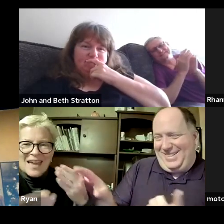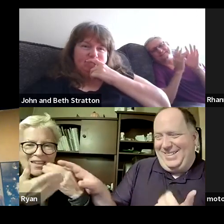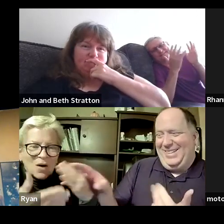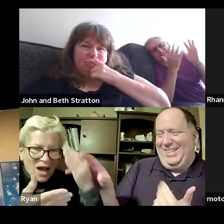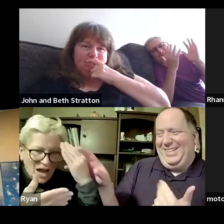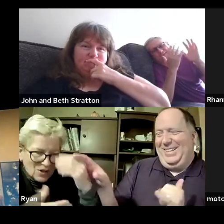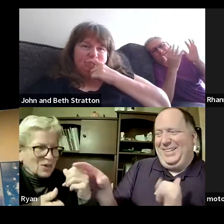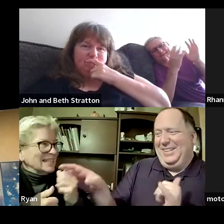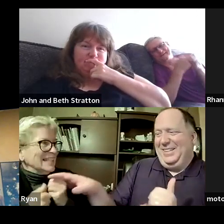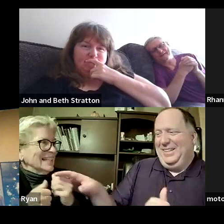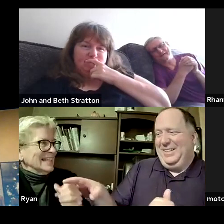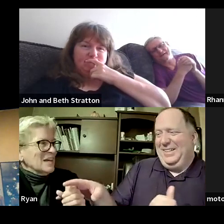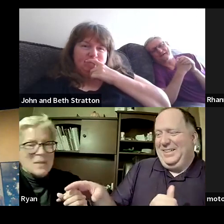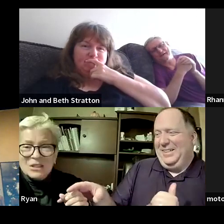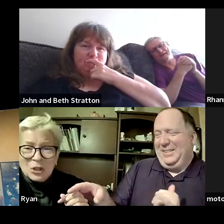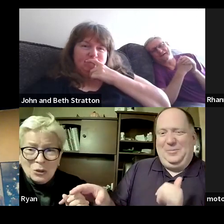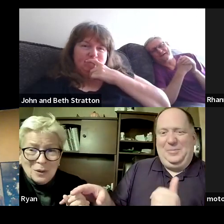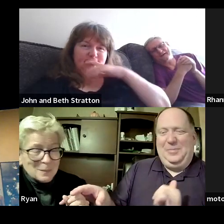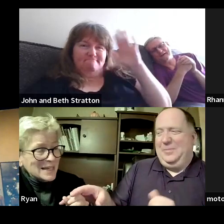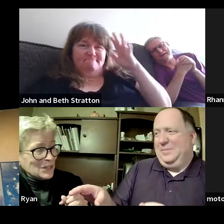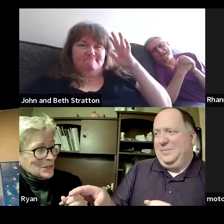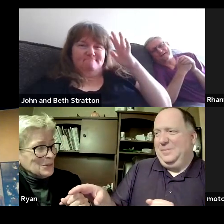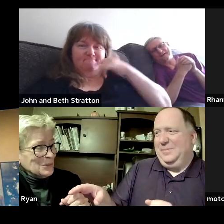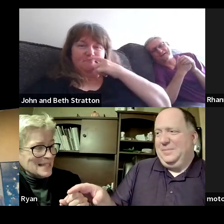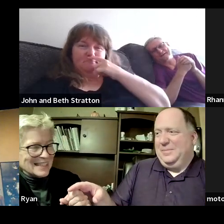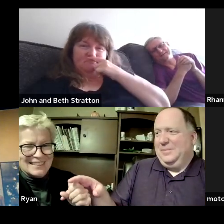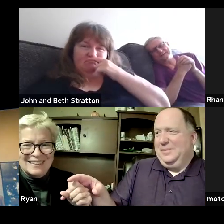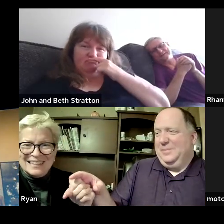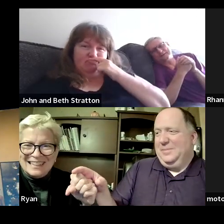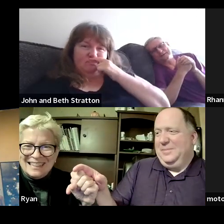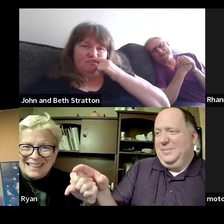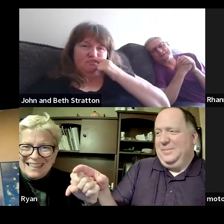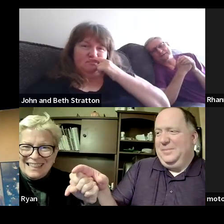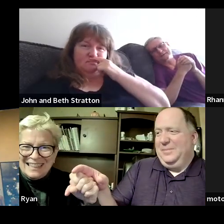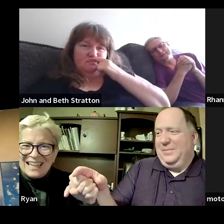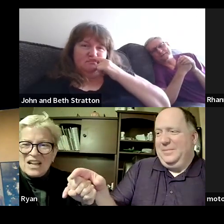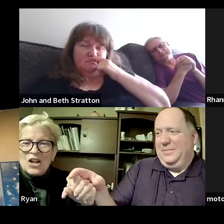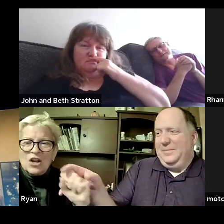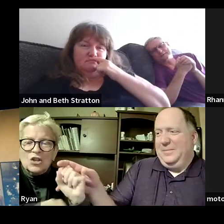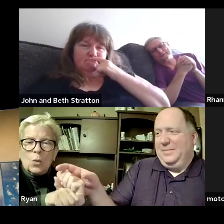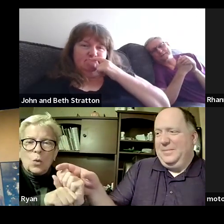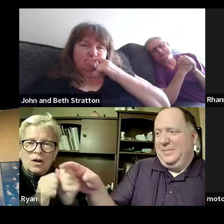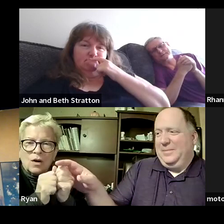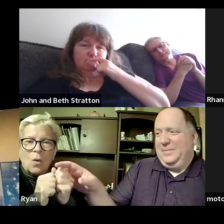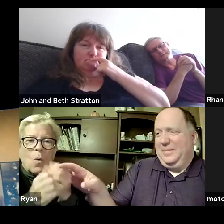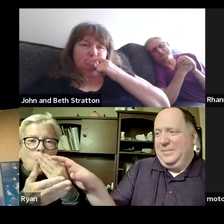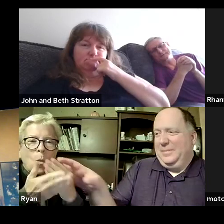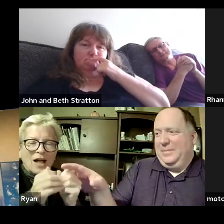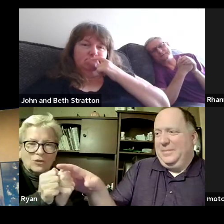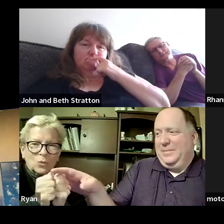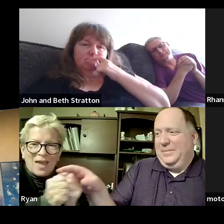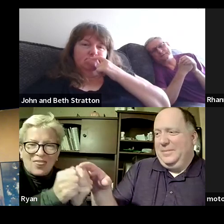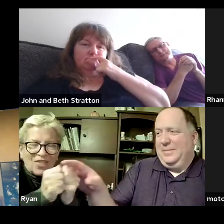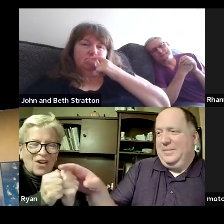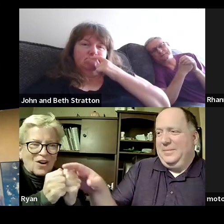love each other and you will work me too me too you'll work well together so congratulations